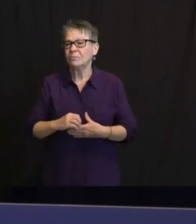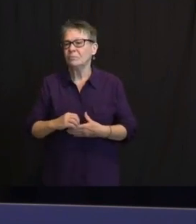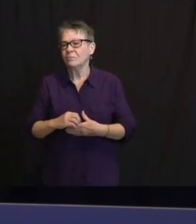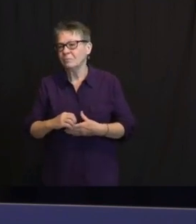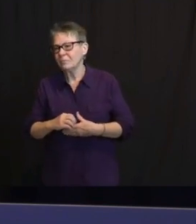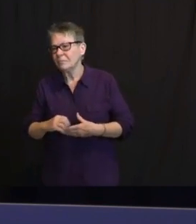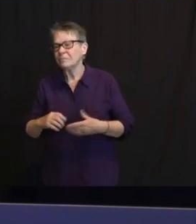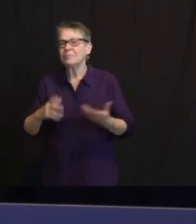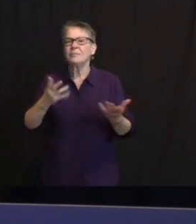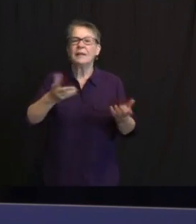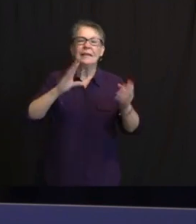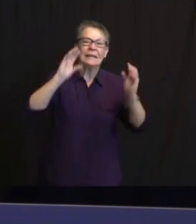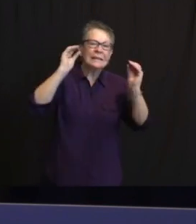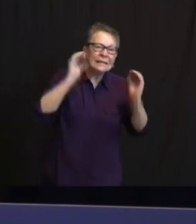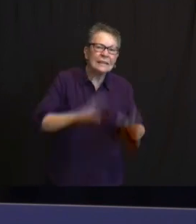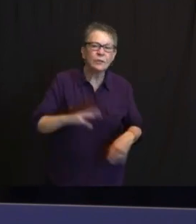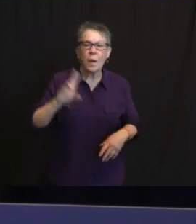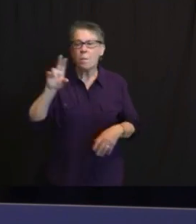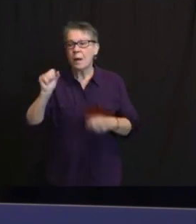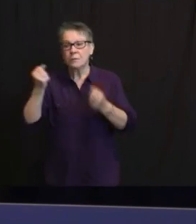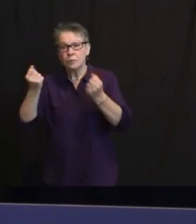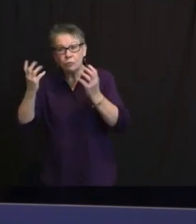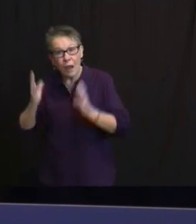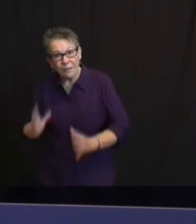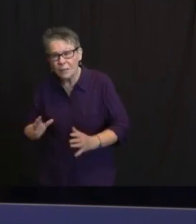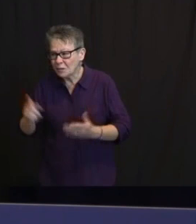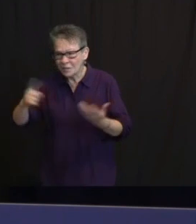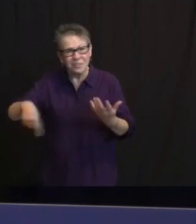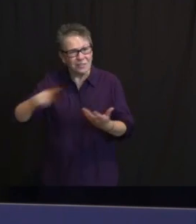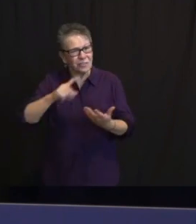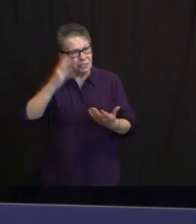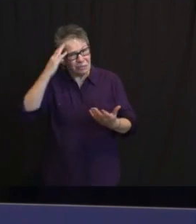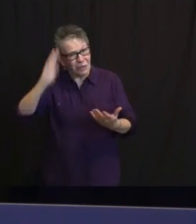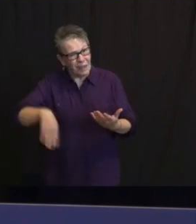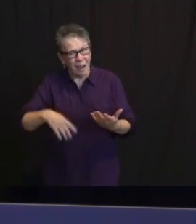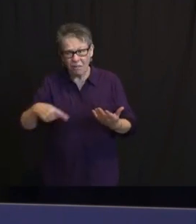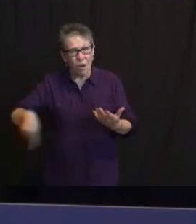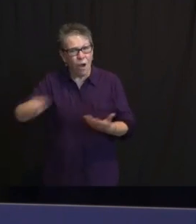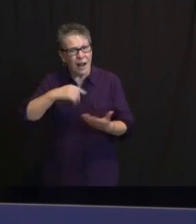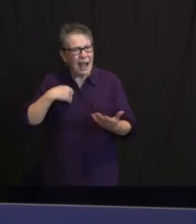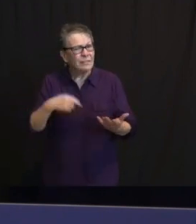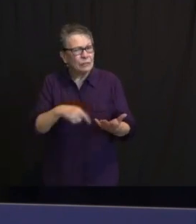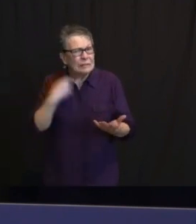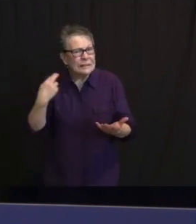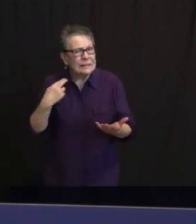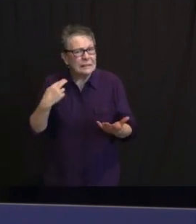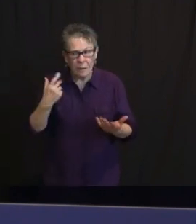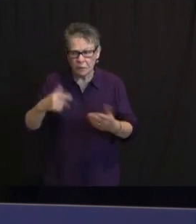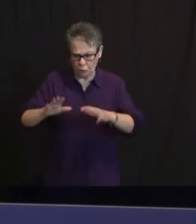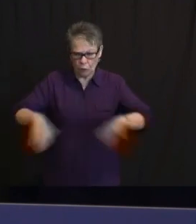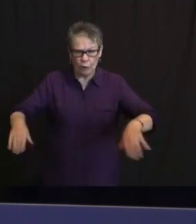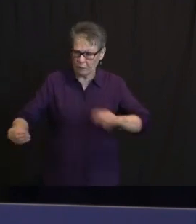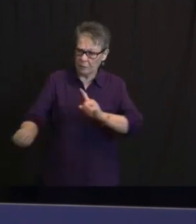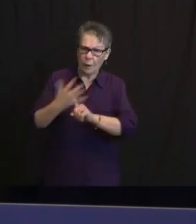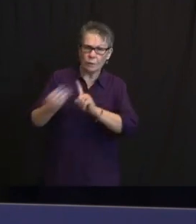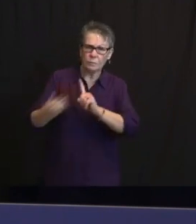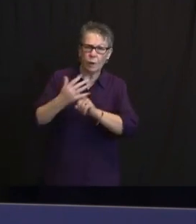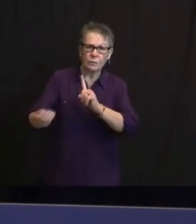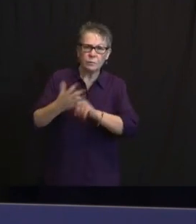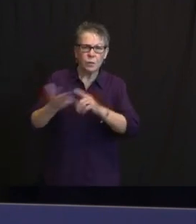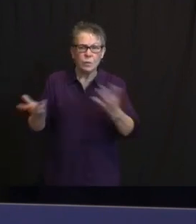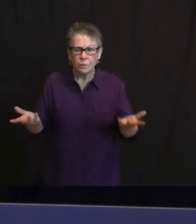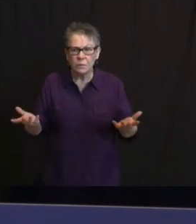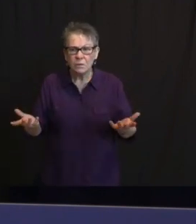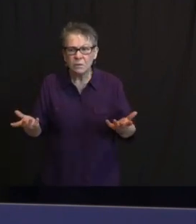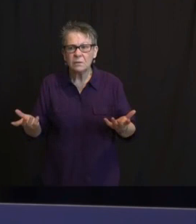AND WILL SOON HAVE AN OPPORTUNITY TO MAKE AN APPOINTMENT. HOWEVER AND ALTHOUGH WE MUST REMAIN PATIENT, DESPITE THE